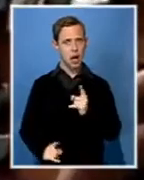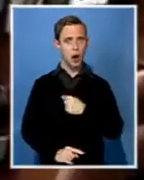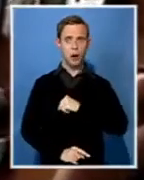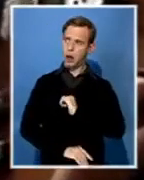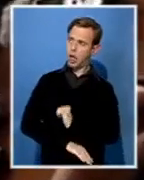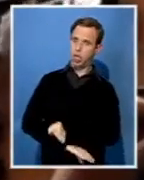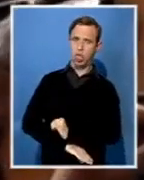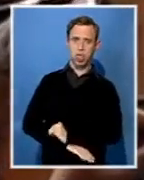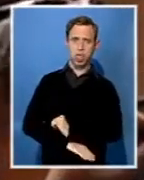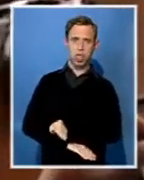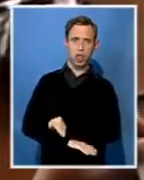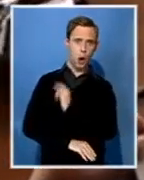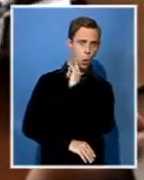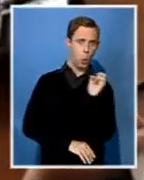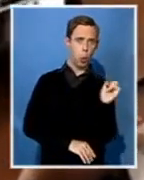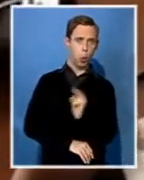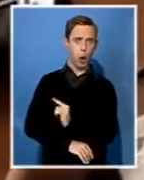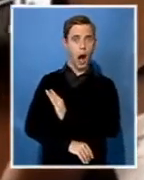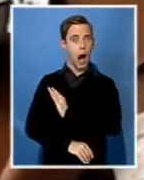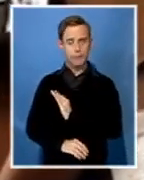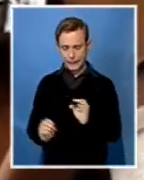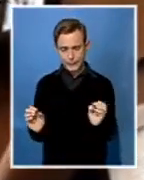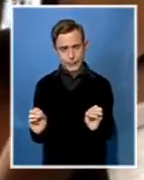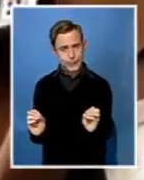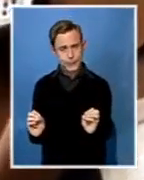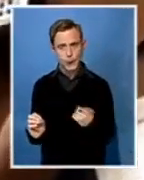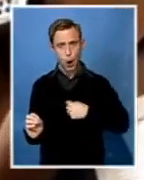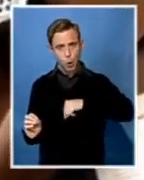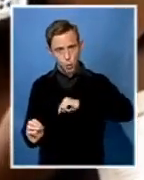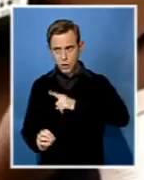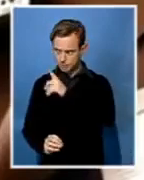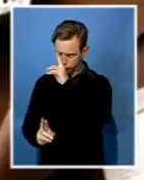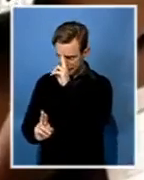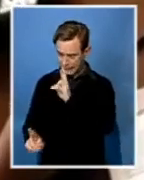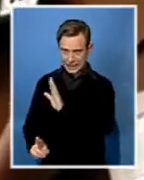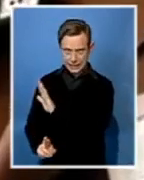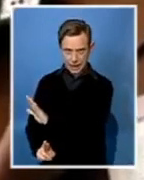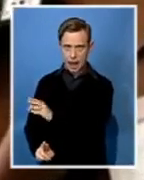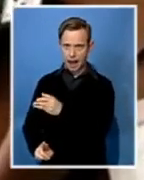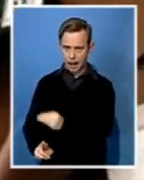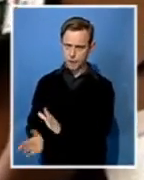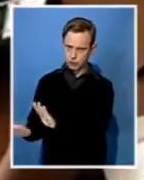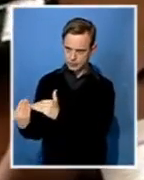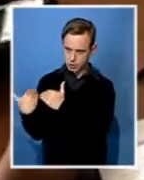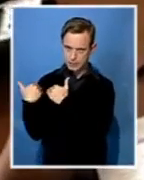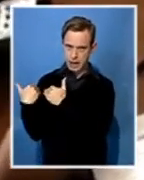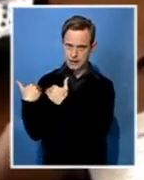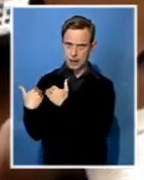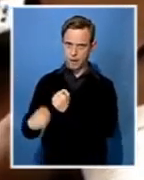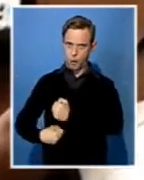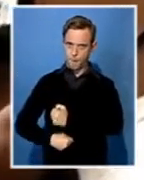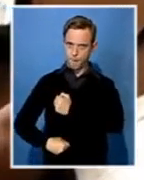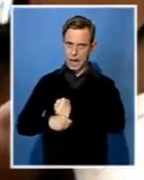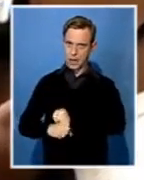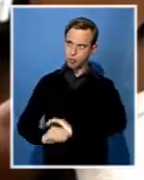and cherish their role in protecting and safeguarding the country and its revolution. We, however, are totally against